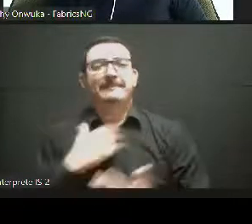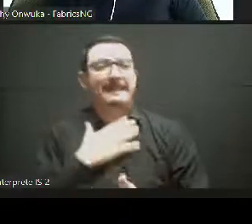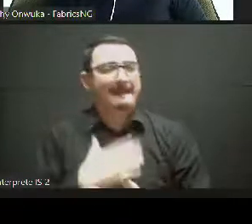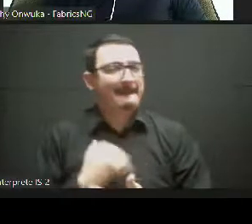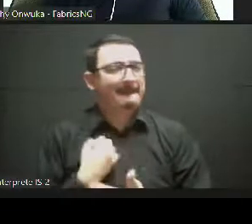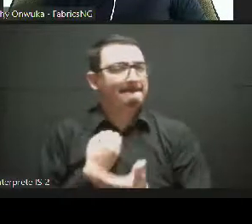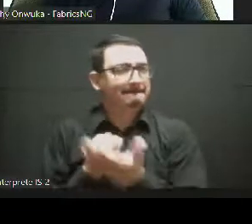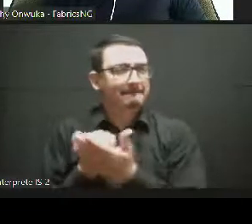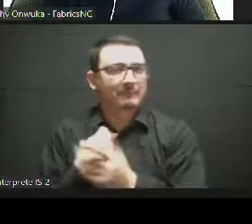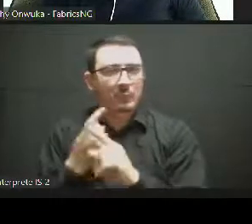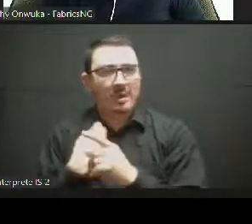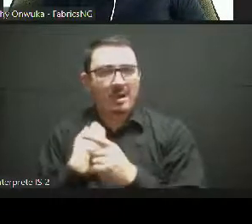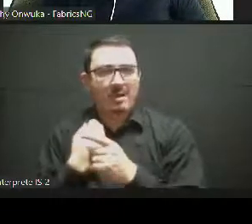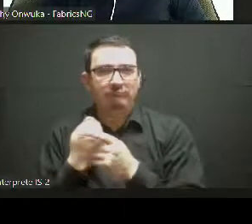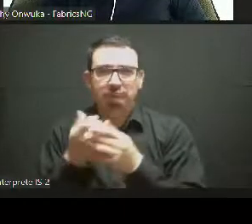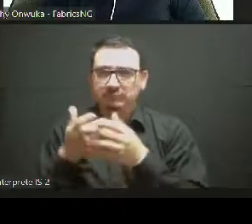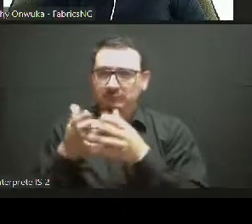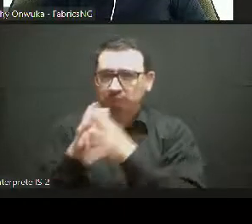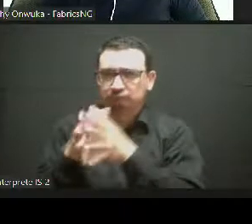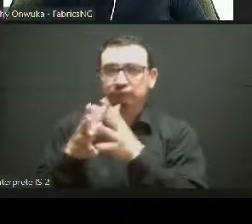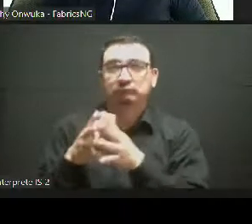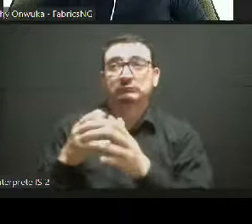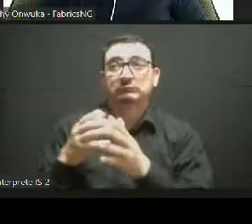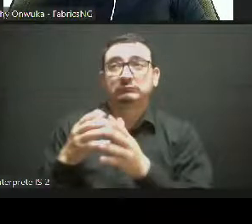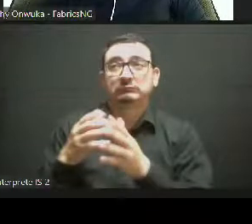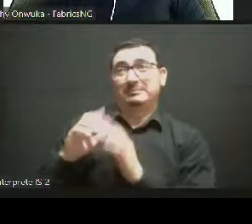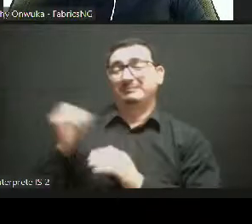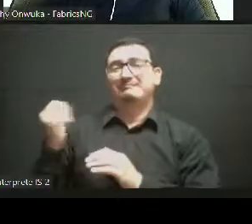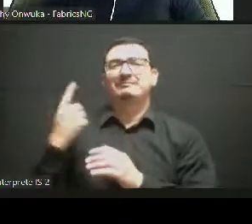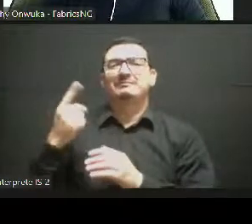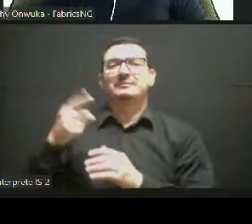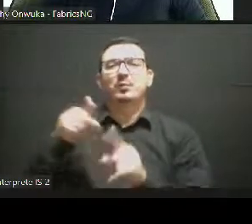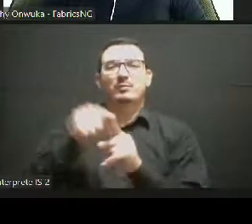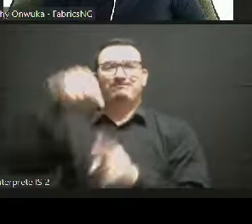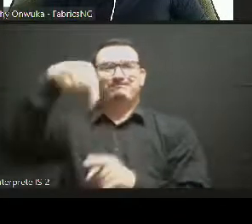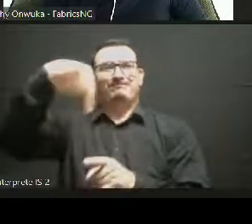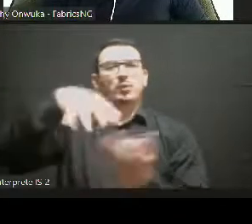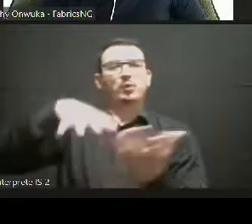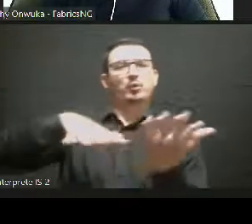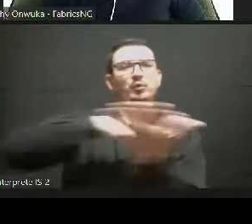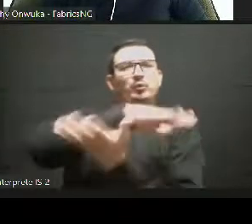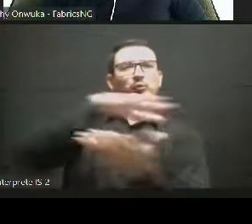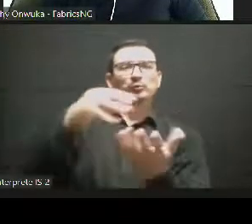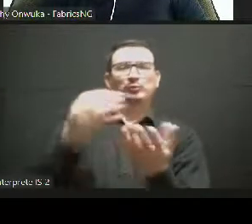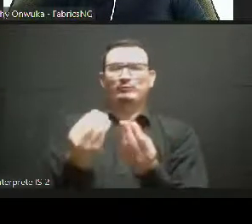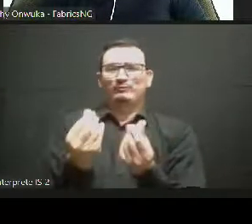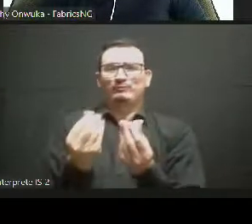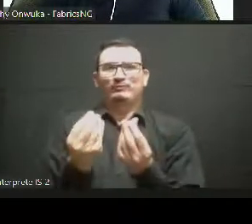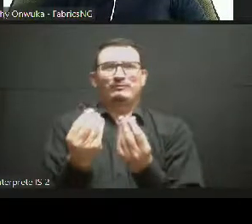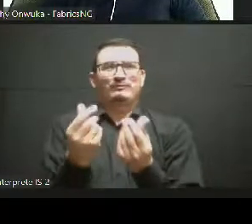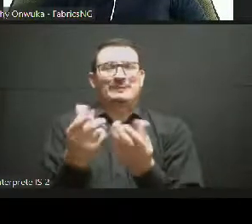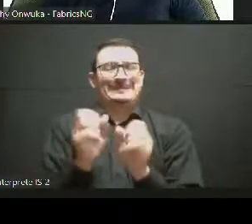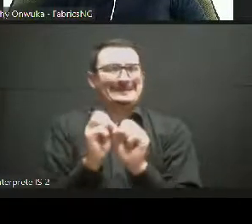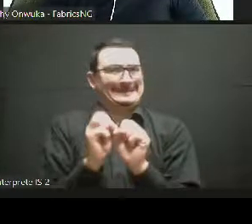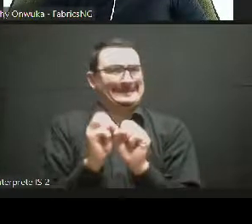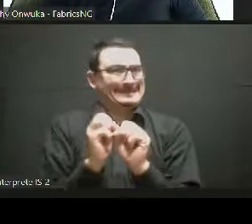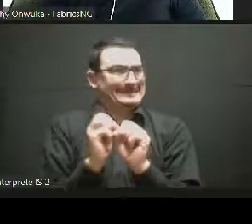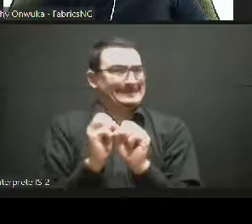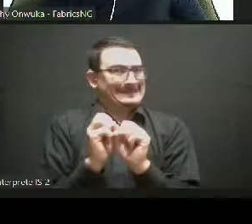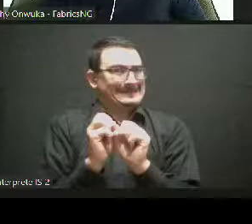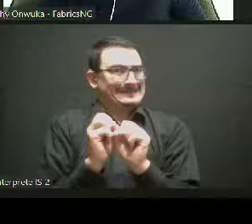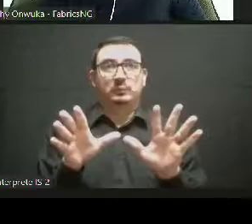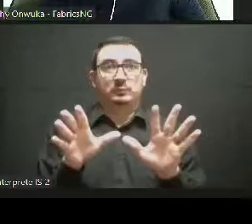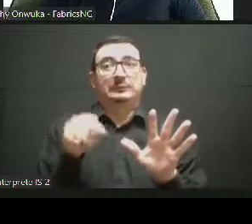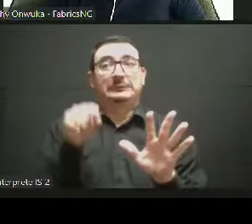very eloquently from a collaborations perspective set out by M